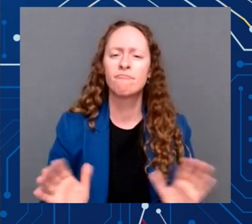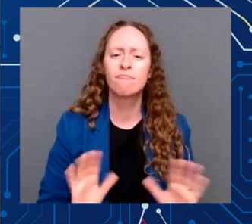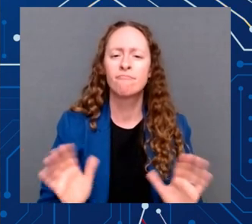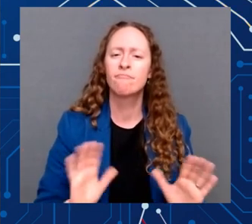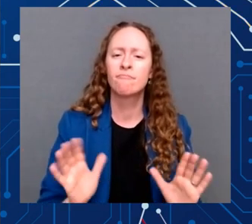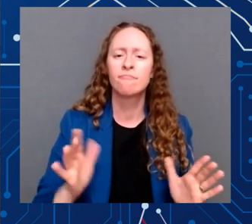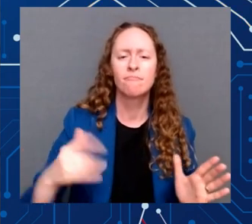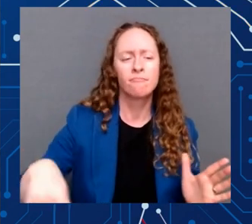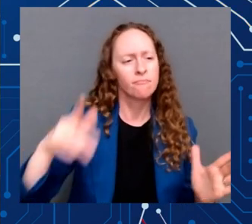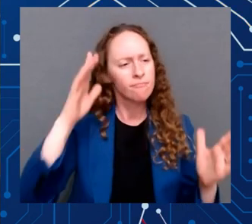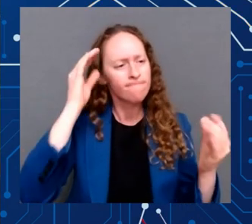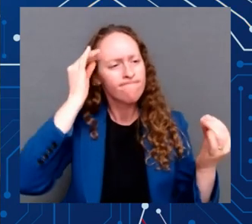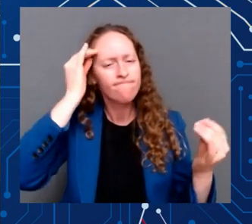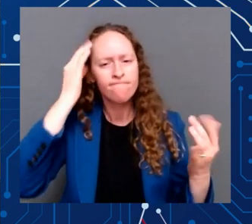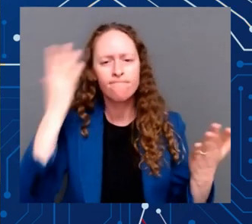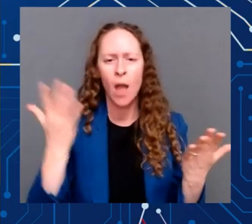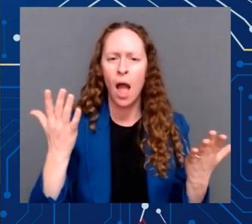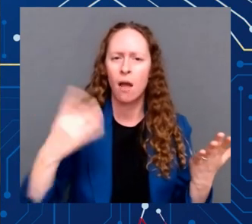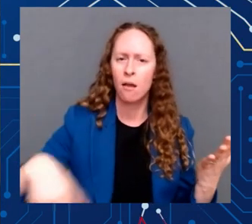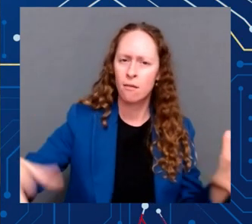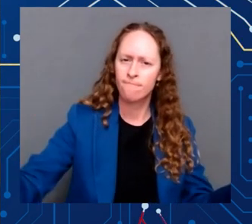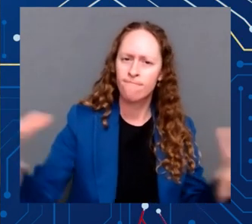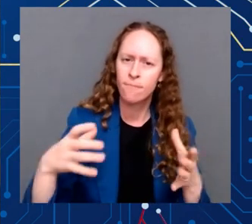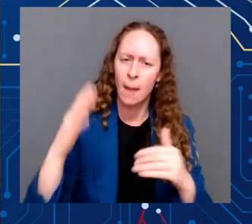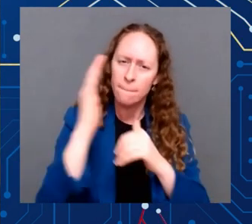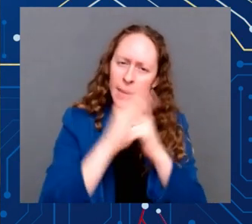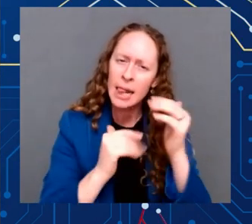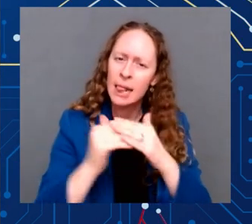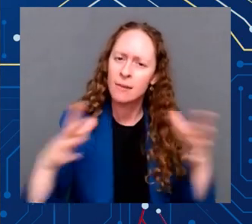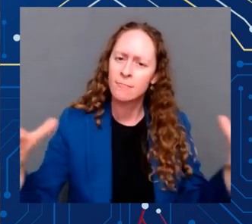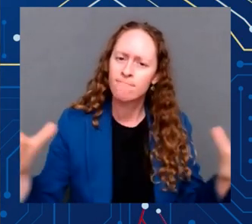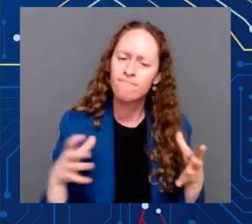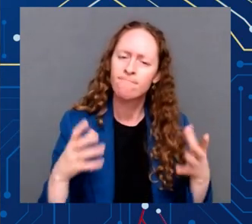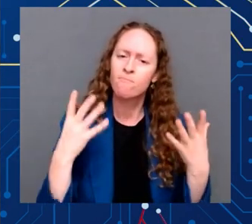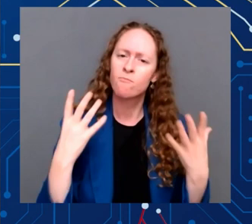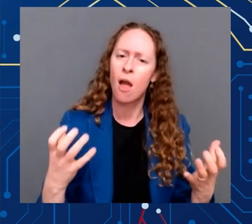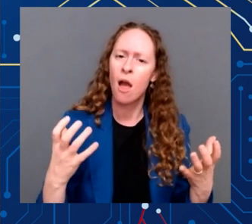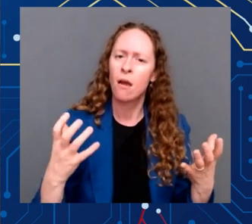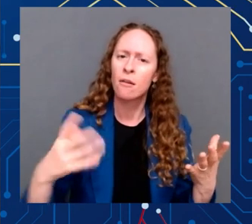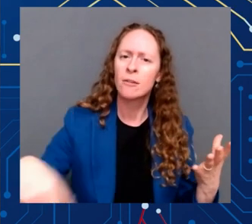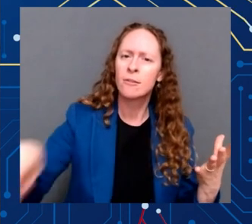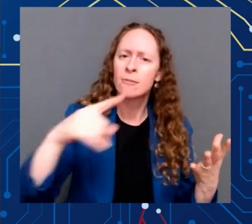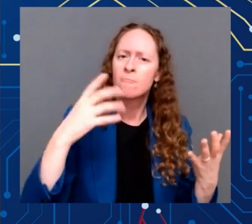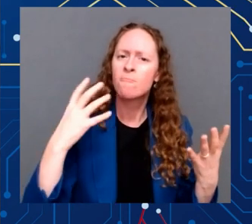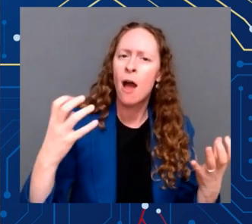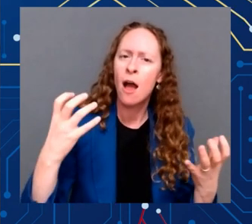And I, to God, believe that 50, 75, 100 years from now,